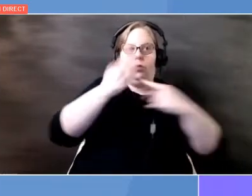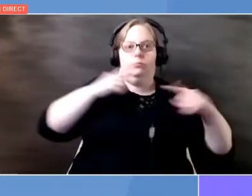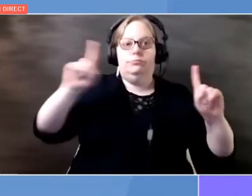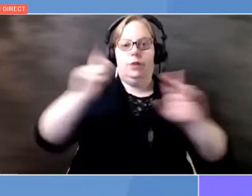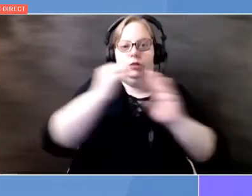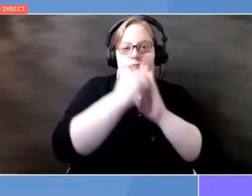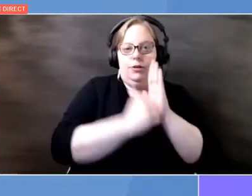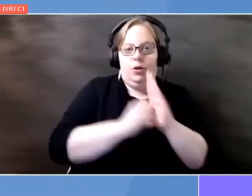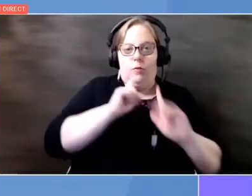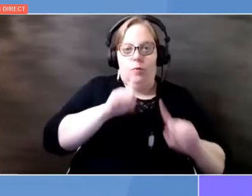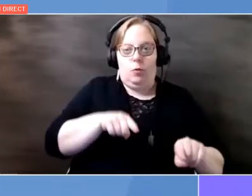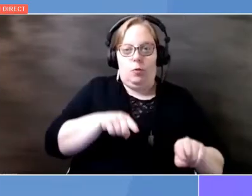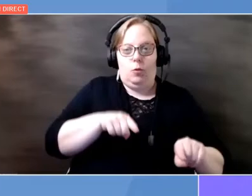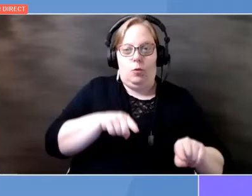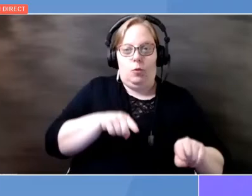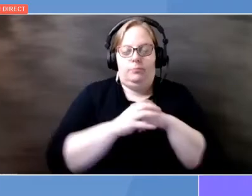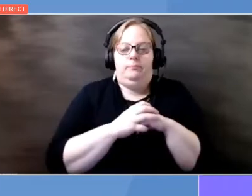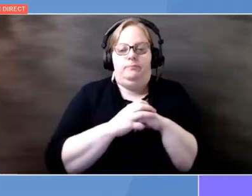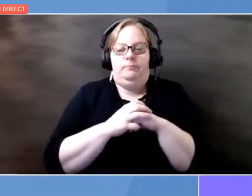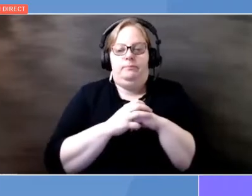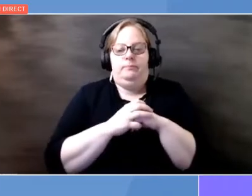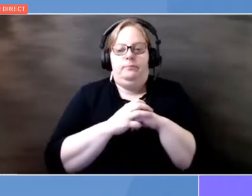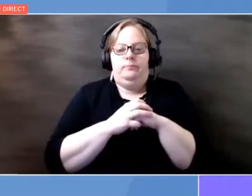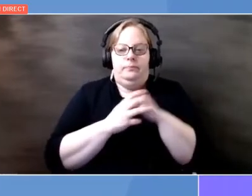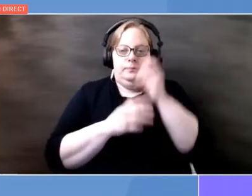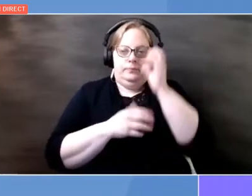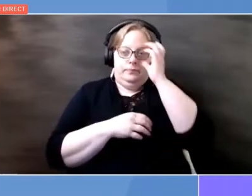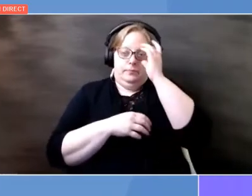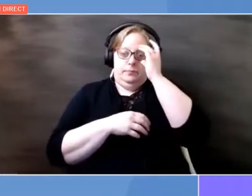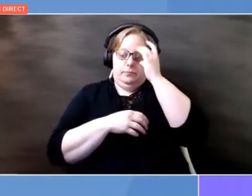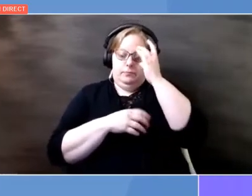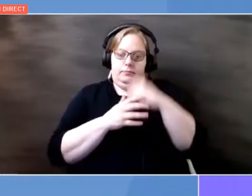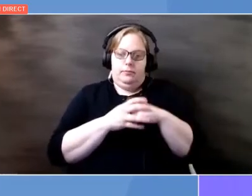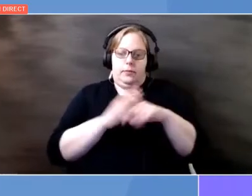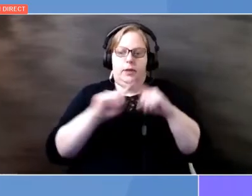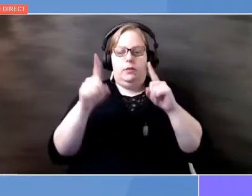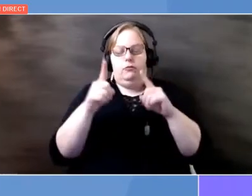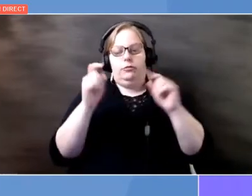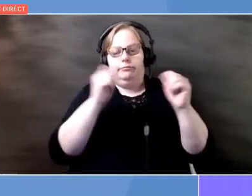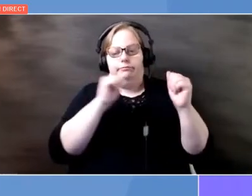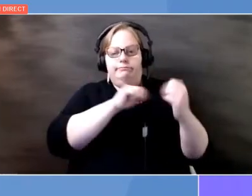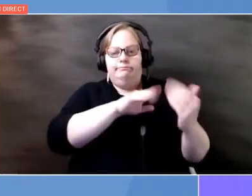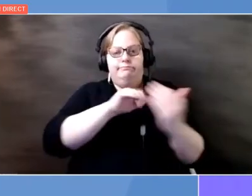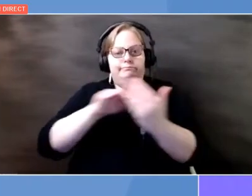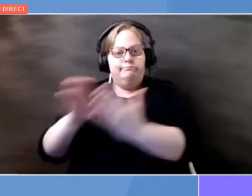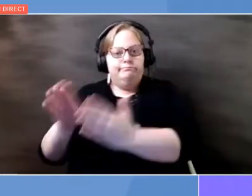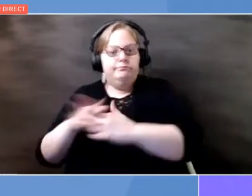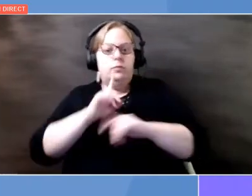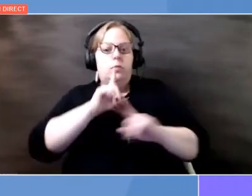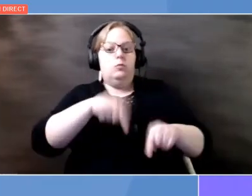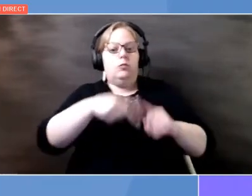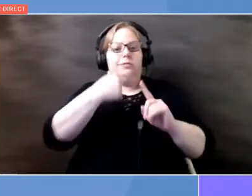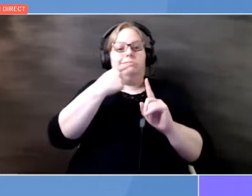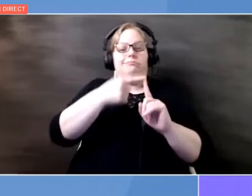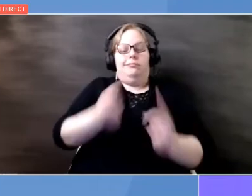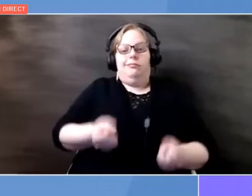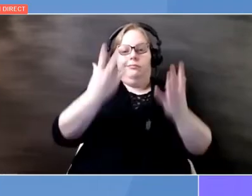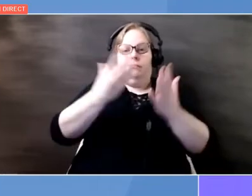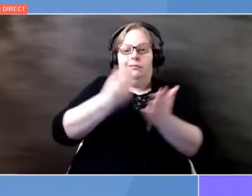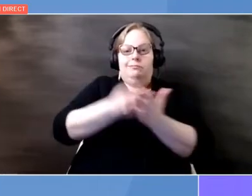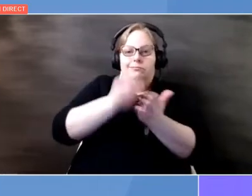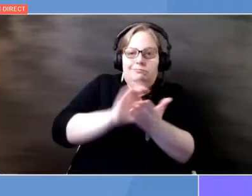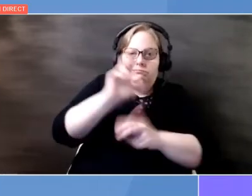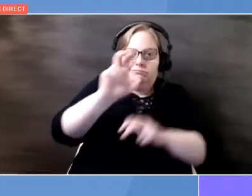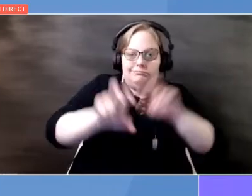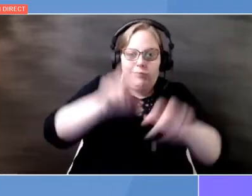finance mechanisms. According to the report, level of investment in low-carbon solution needs